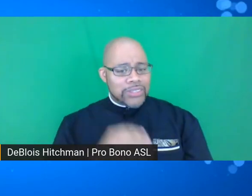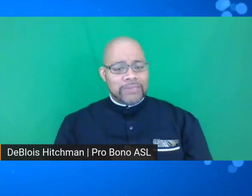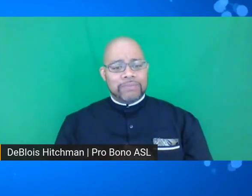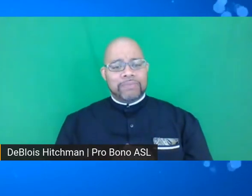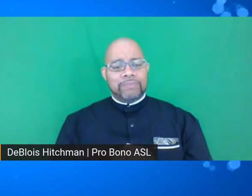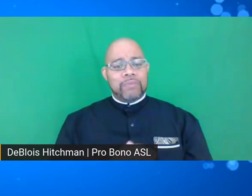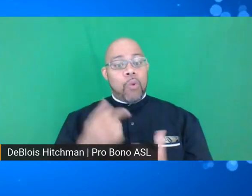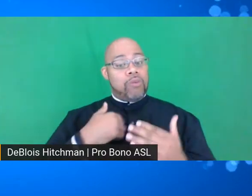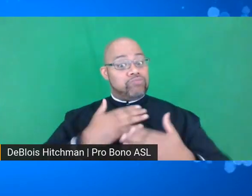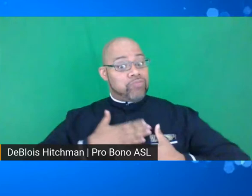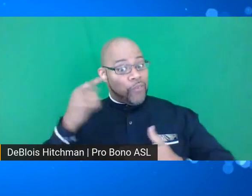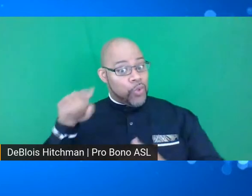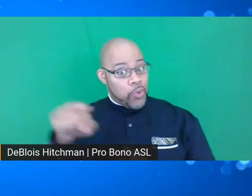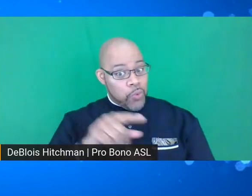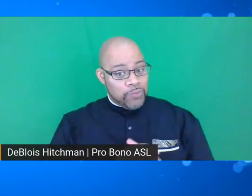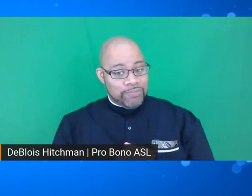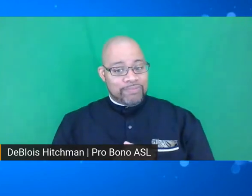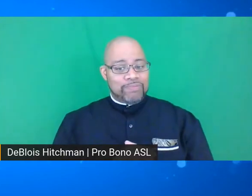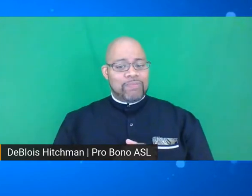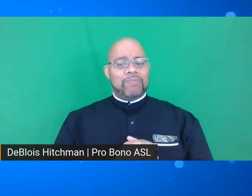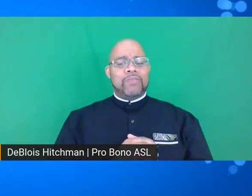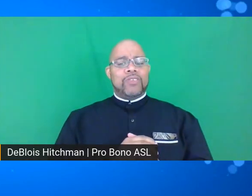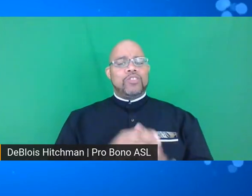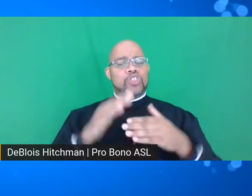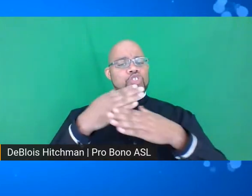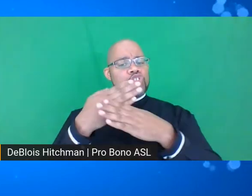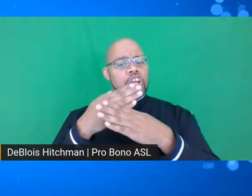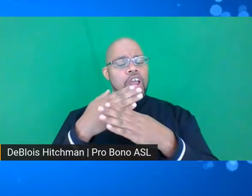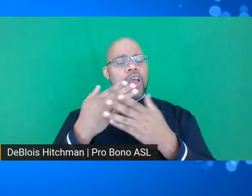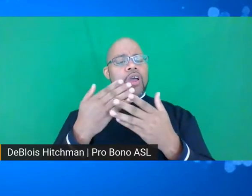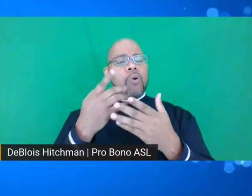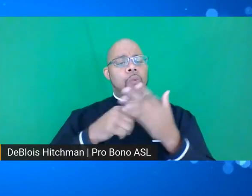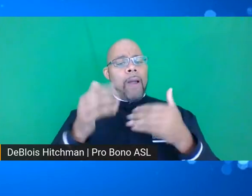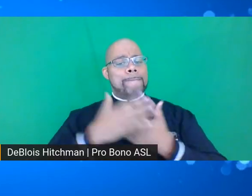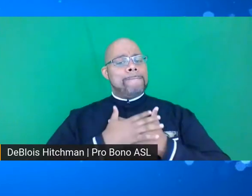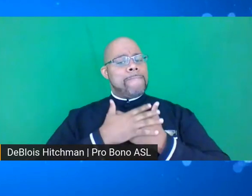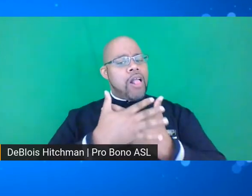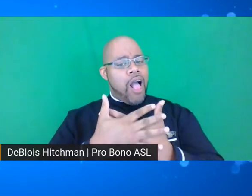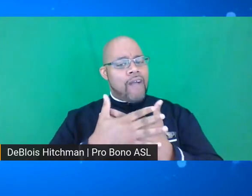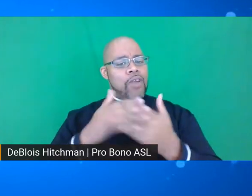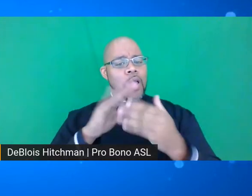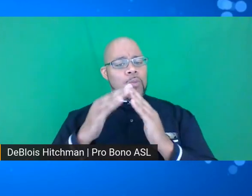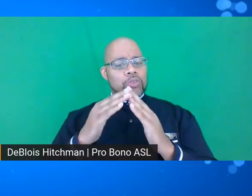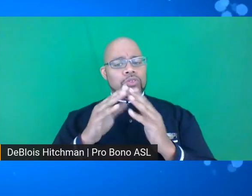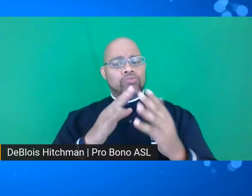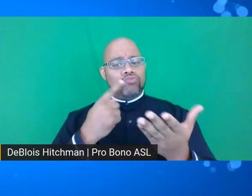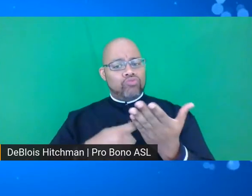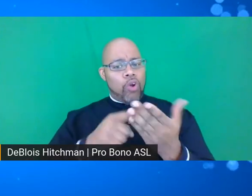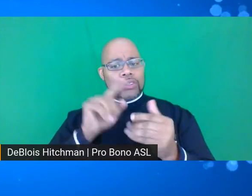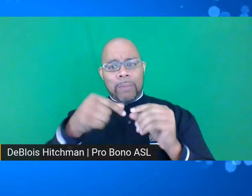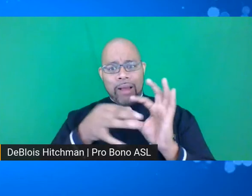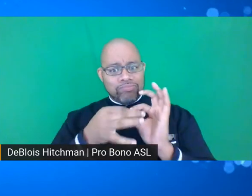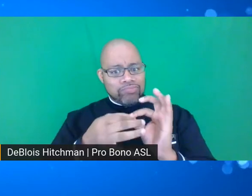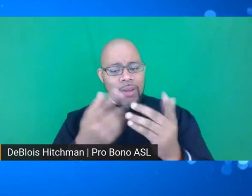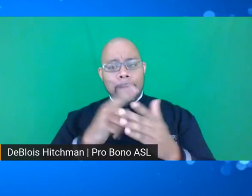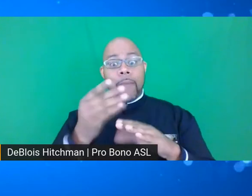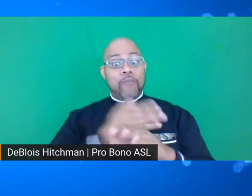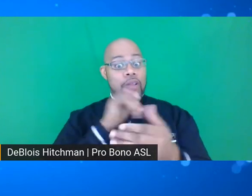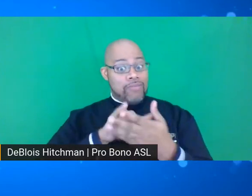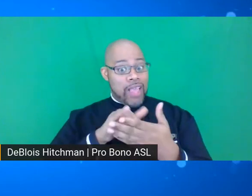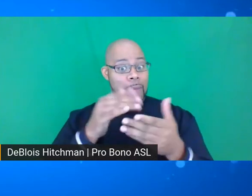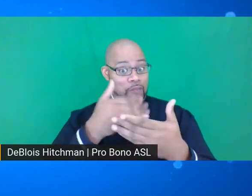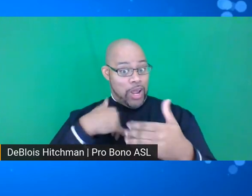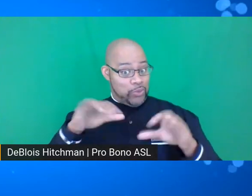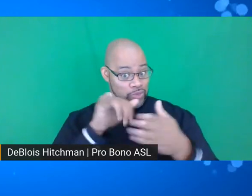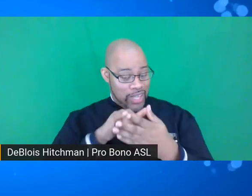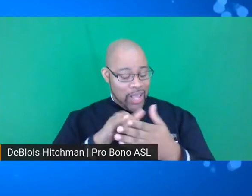We're grateful for you. I want to share what Beloved Community Talks are all about. But before we do that, before I do